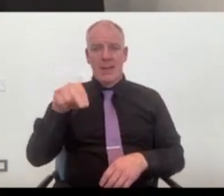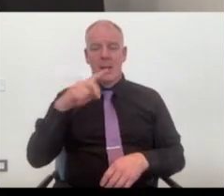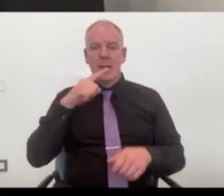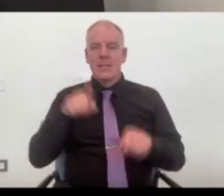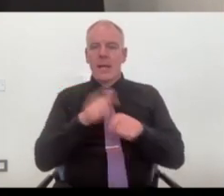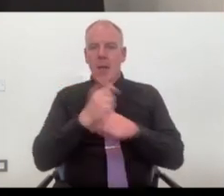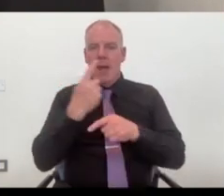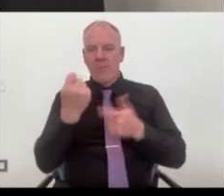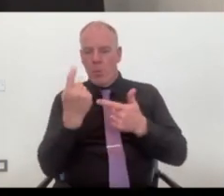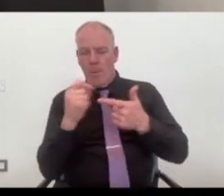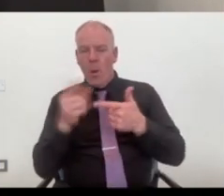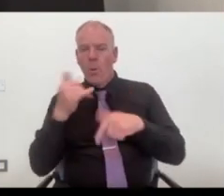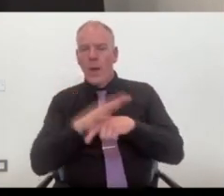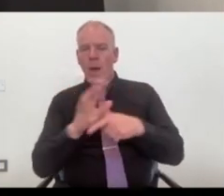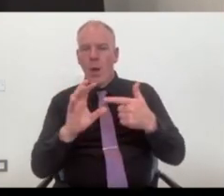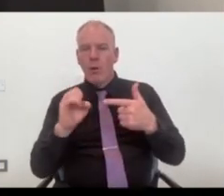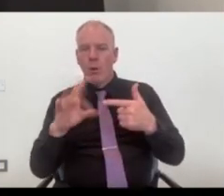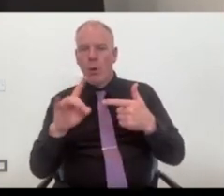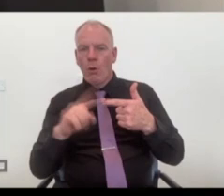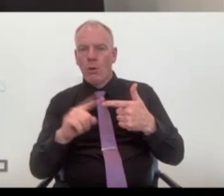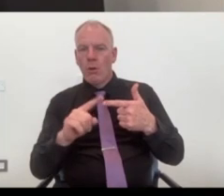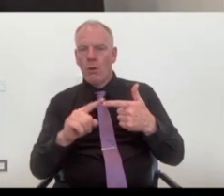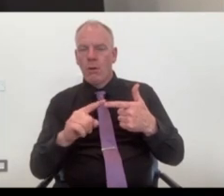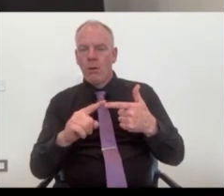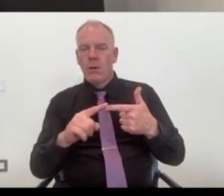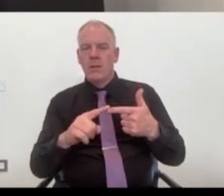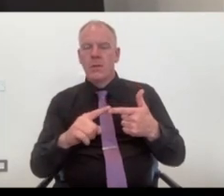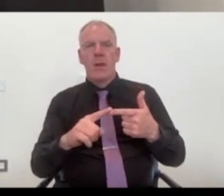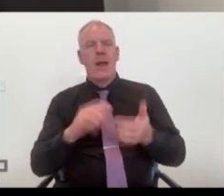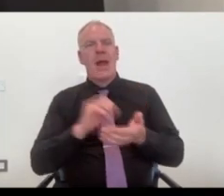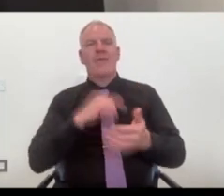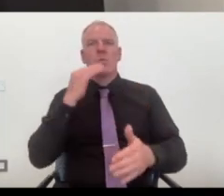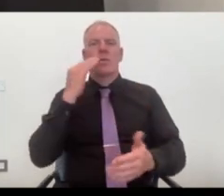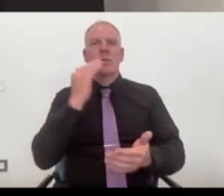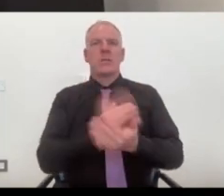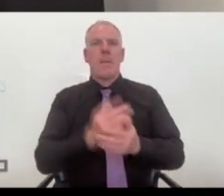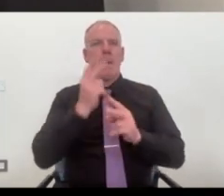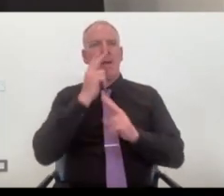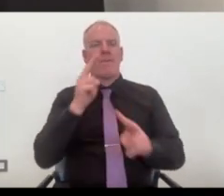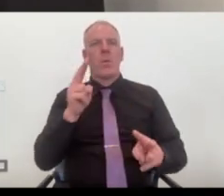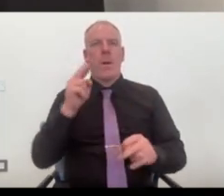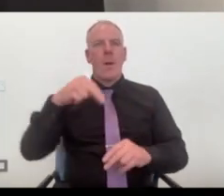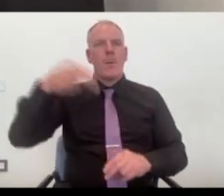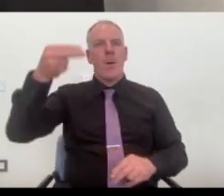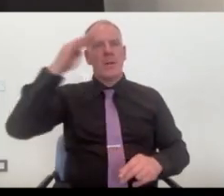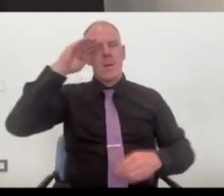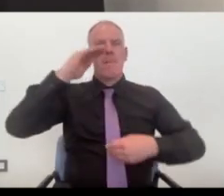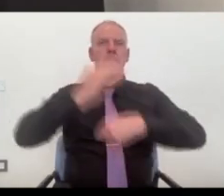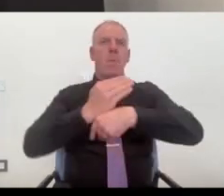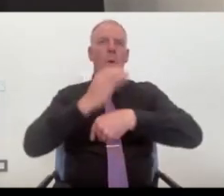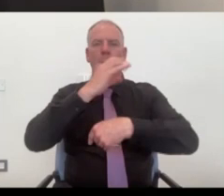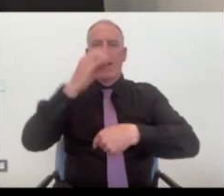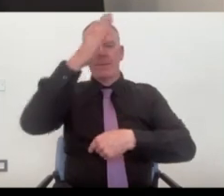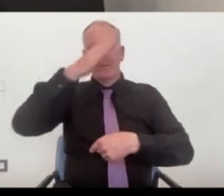we have to, we have to stop seeing, I suppose, the north as something that's border counties are favoring it. If it's,